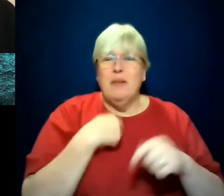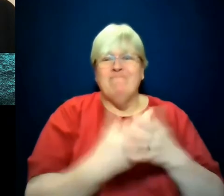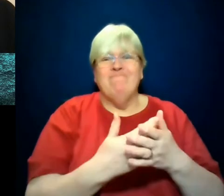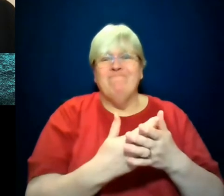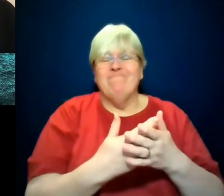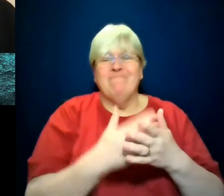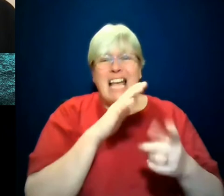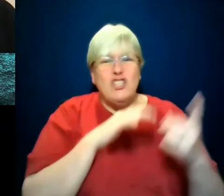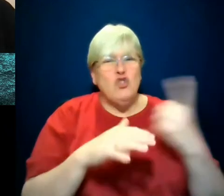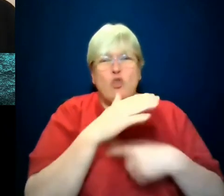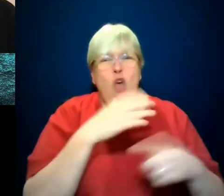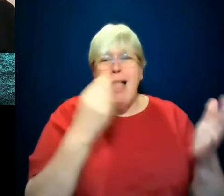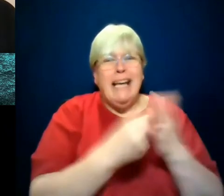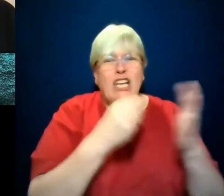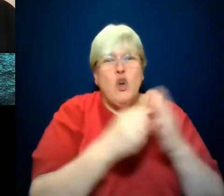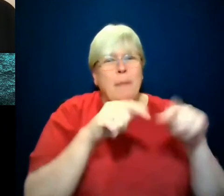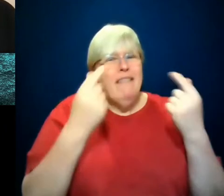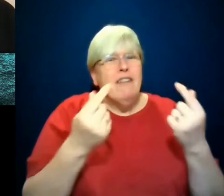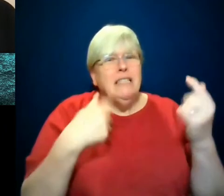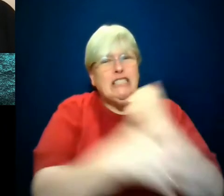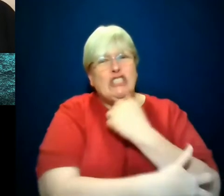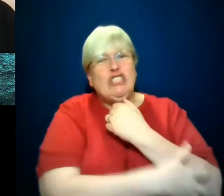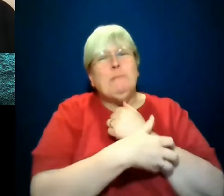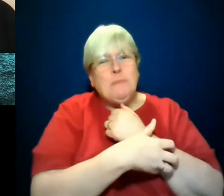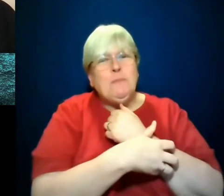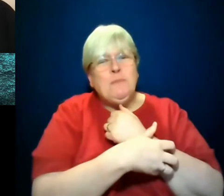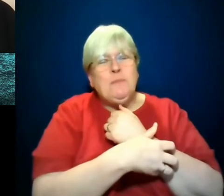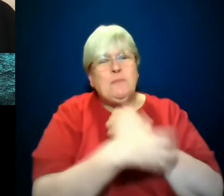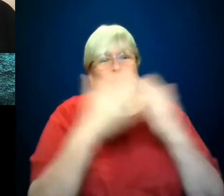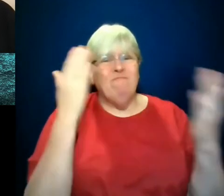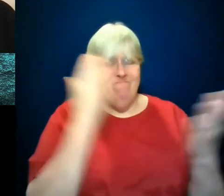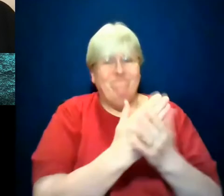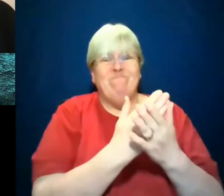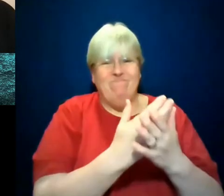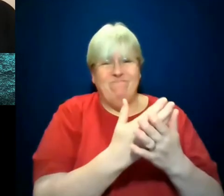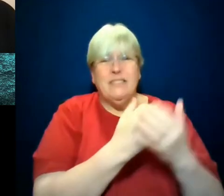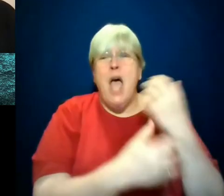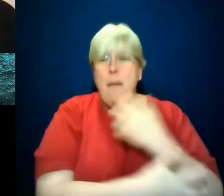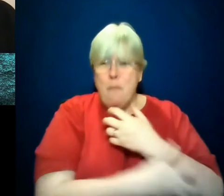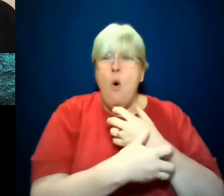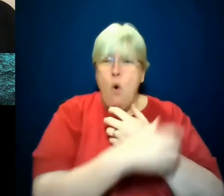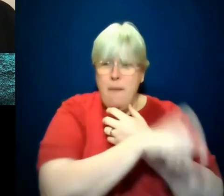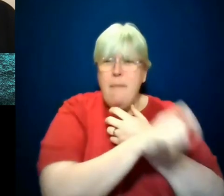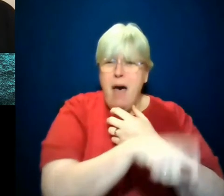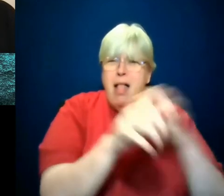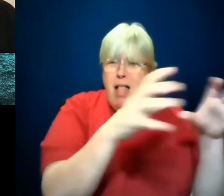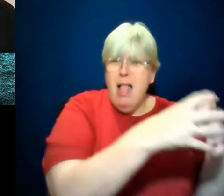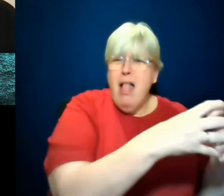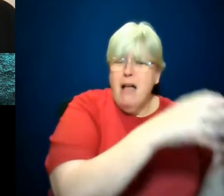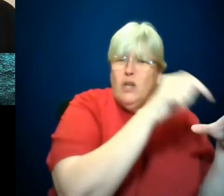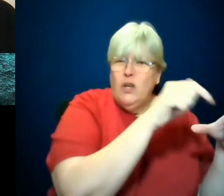disenfranchised that they, that the classism plays it in ways that they're not quite looking at. It's easier for them to look at